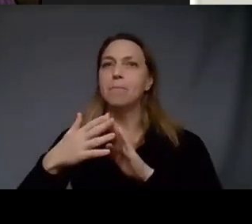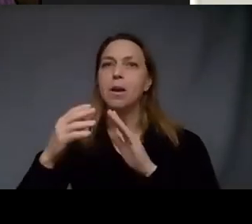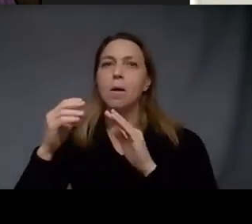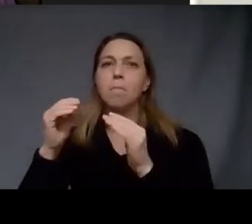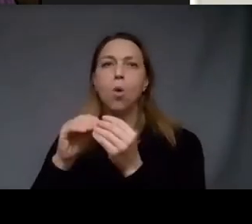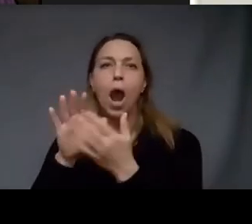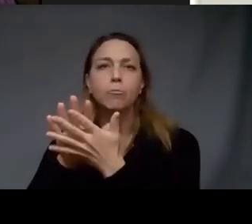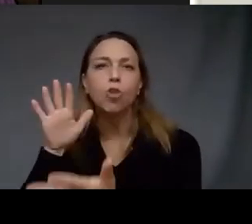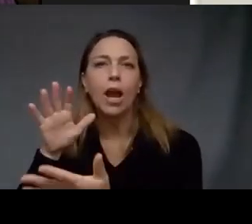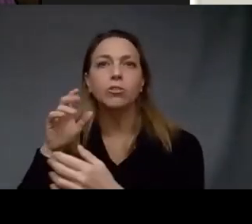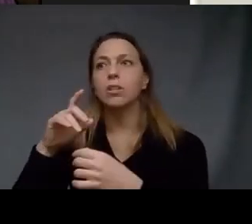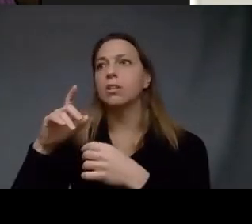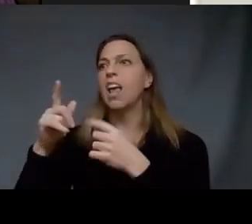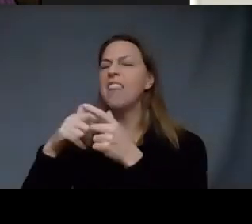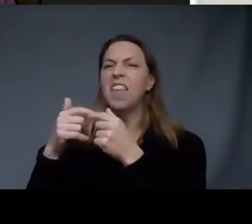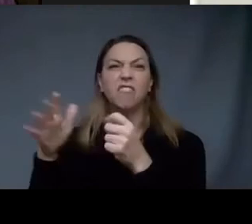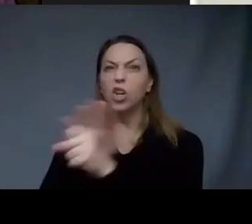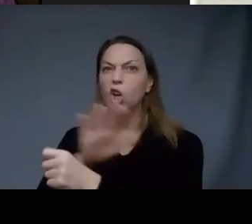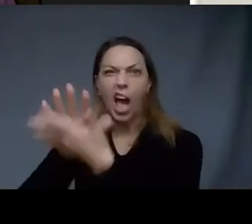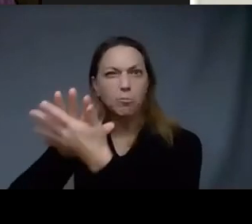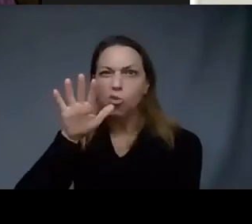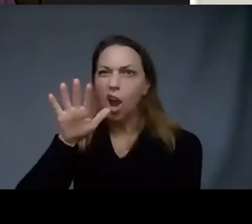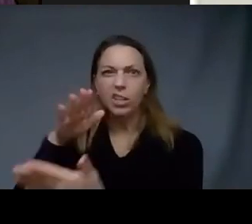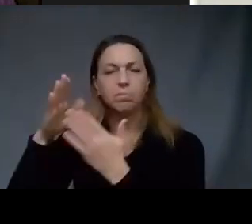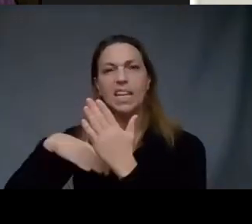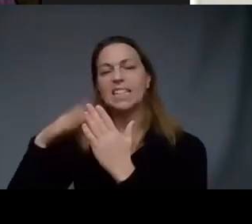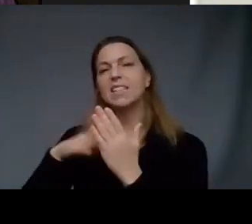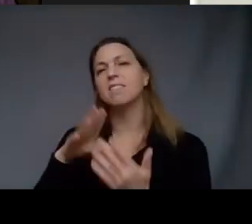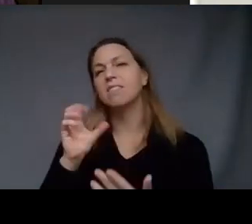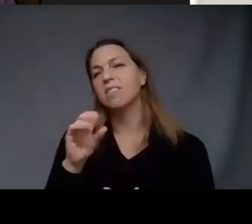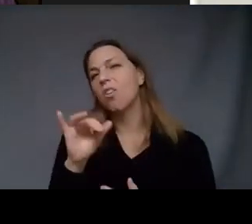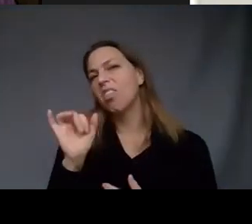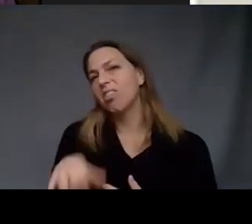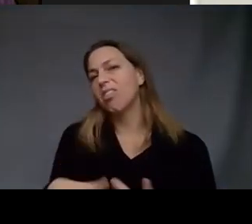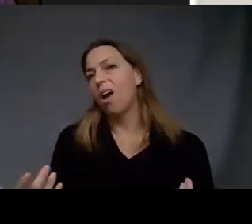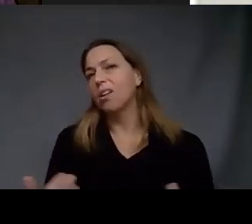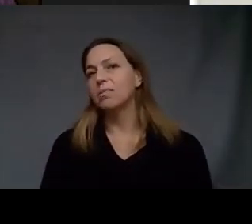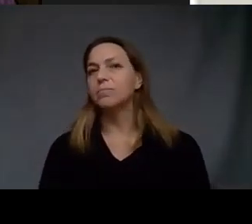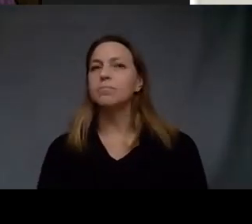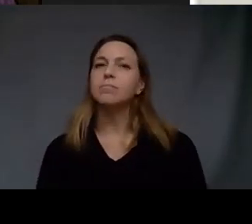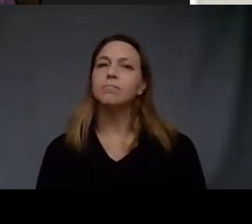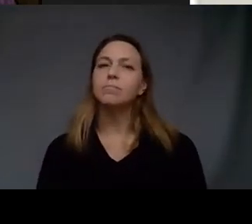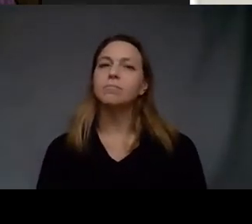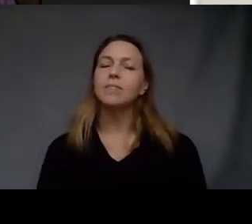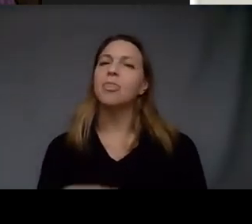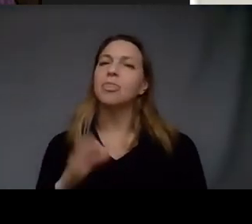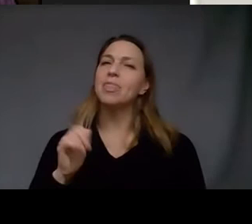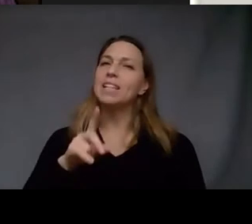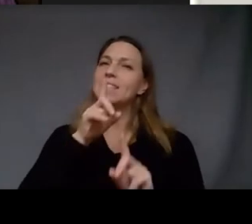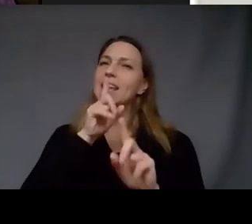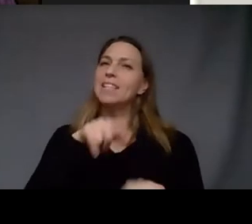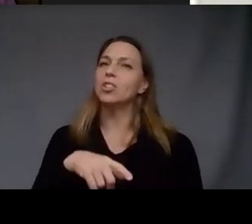there pure abstractions so that should be the answer it's really about